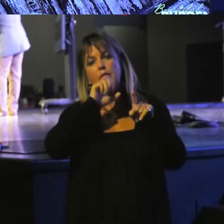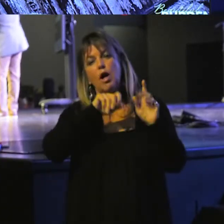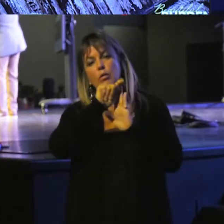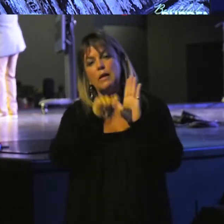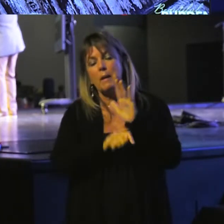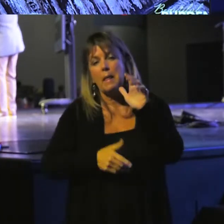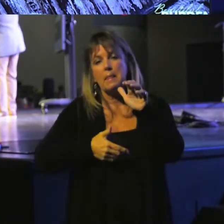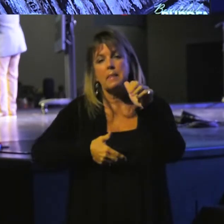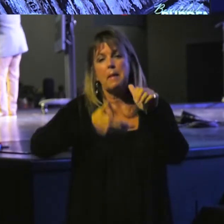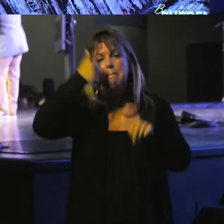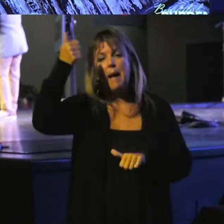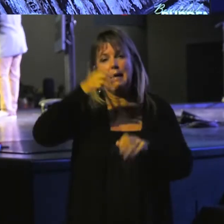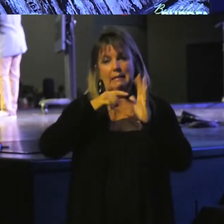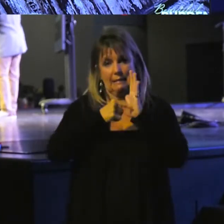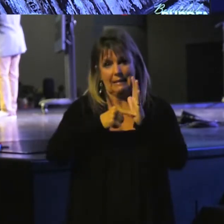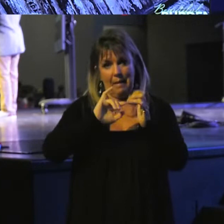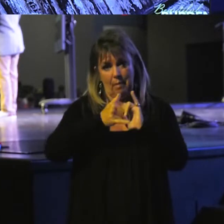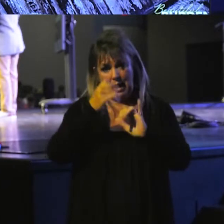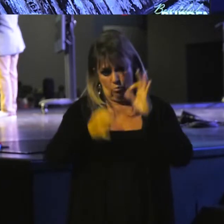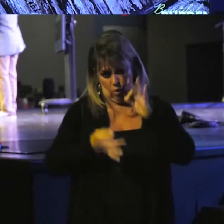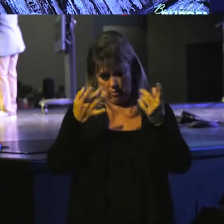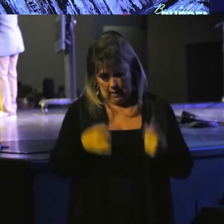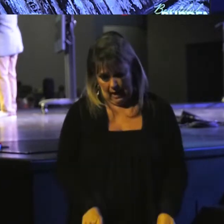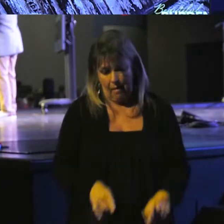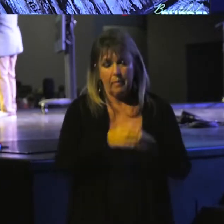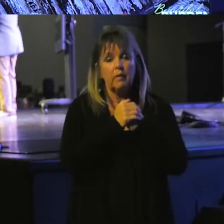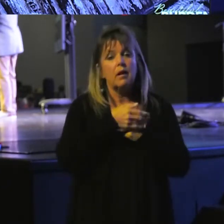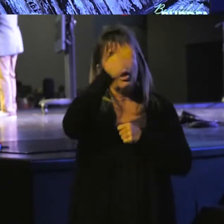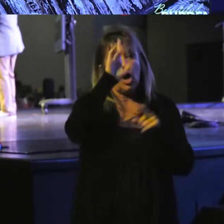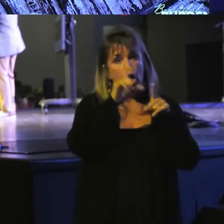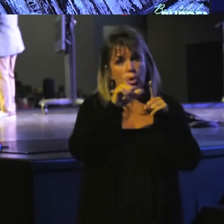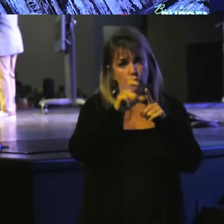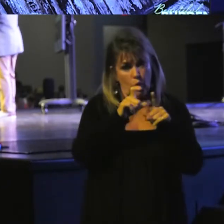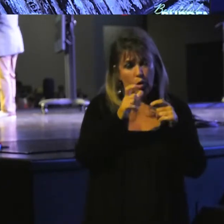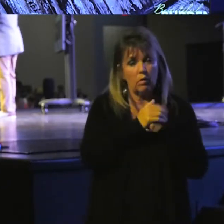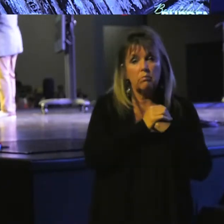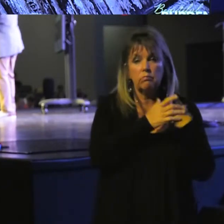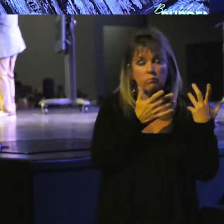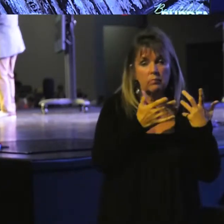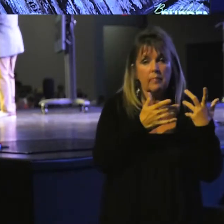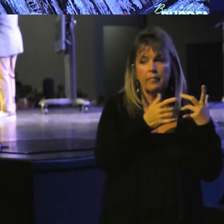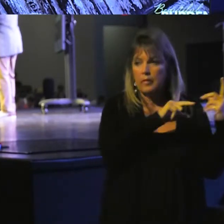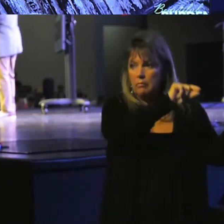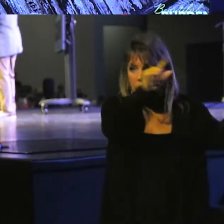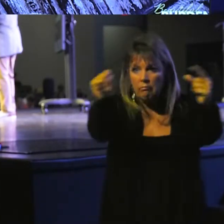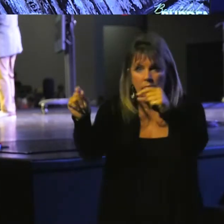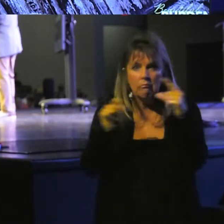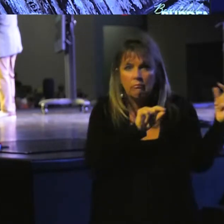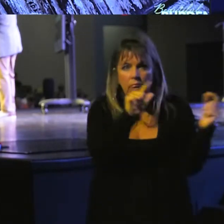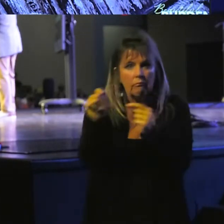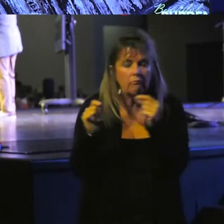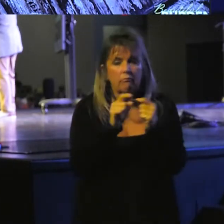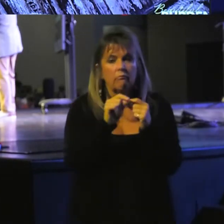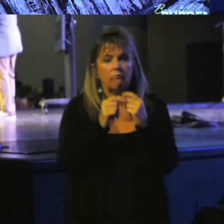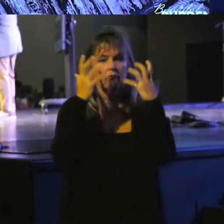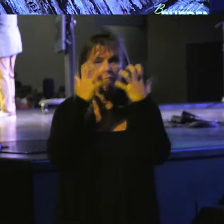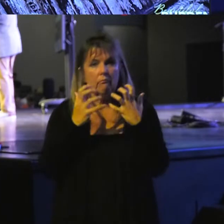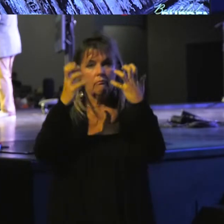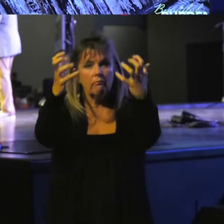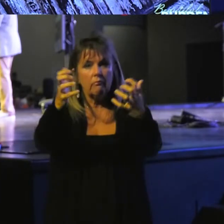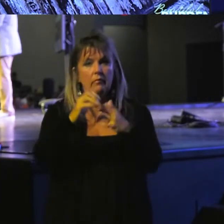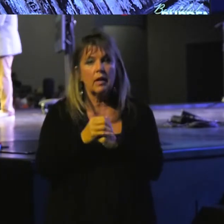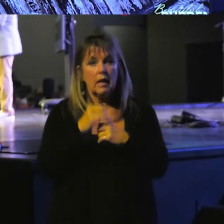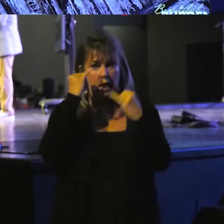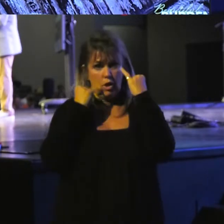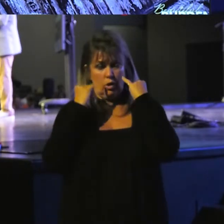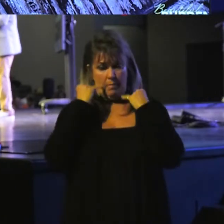this is the best example of how trials would happen. The word got around and the officials came and a public gathering was called. And this is where